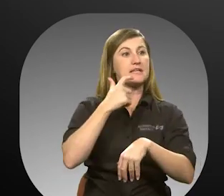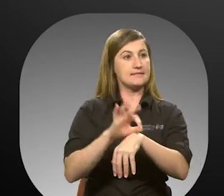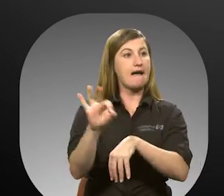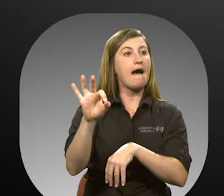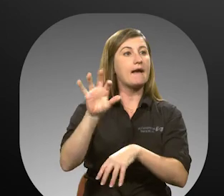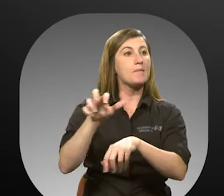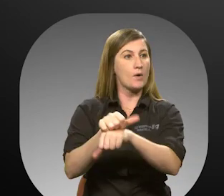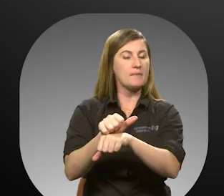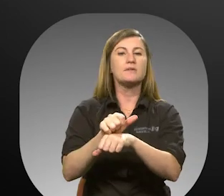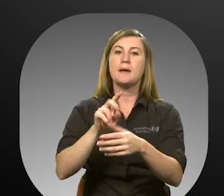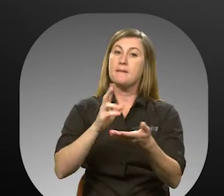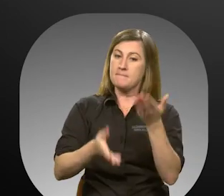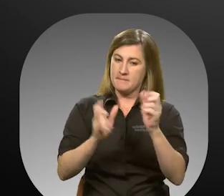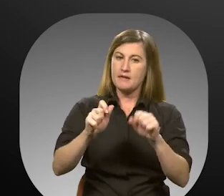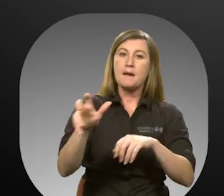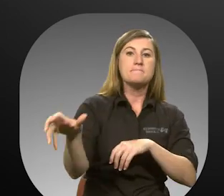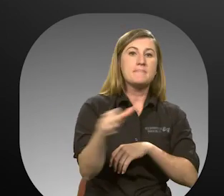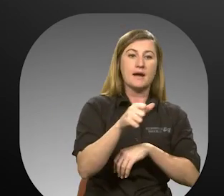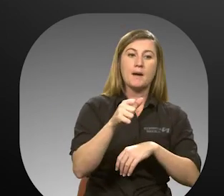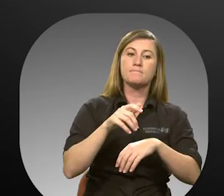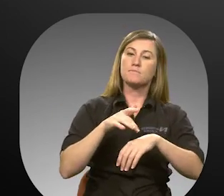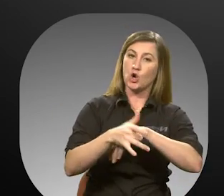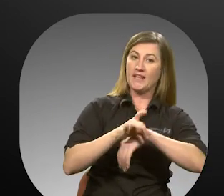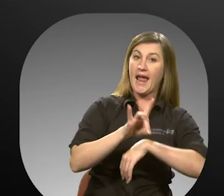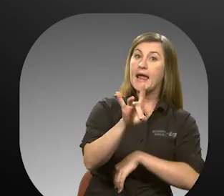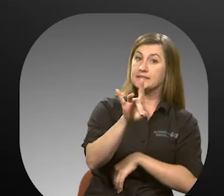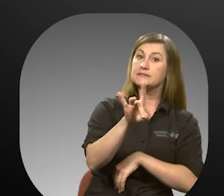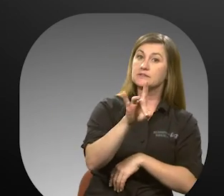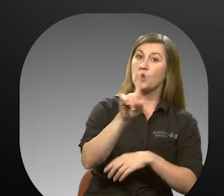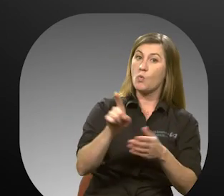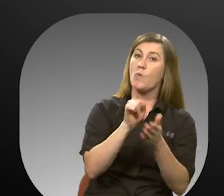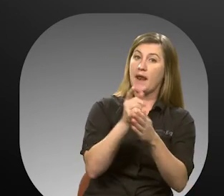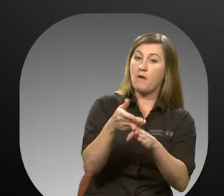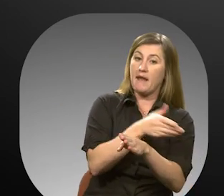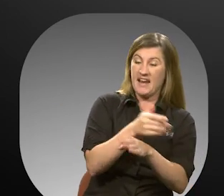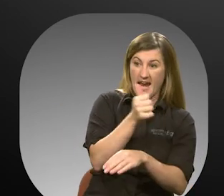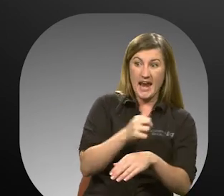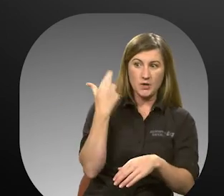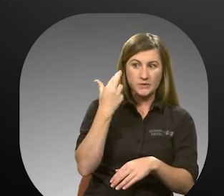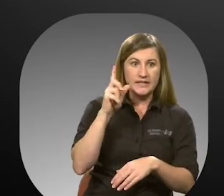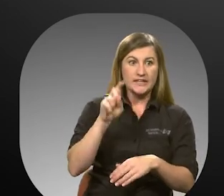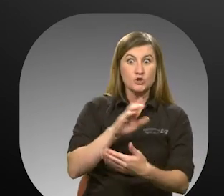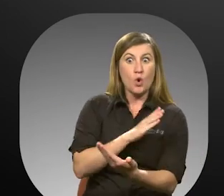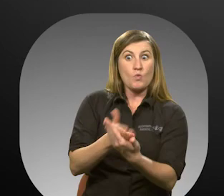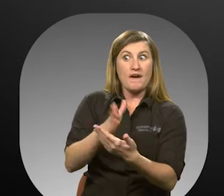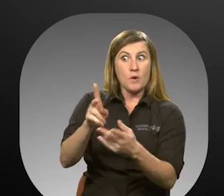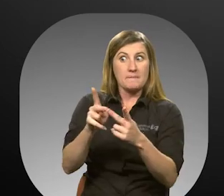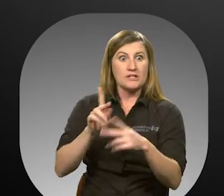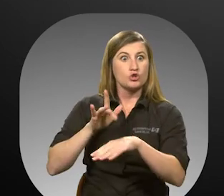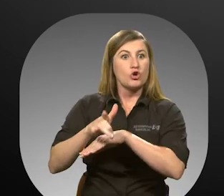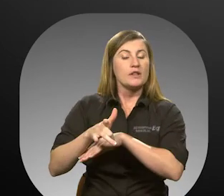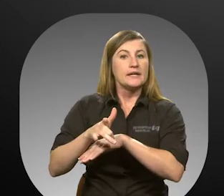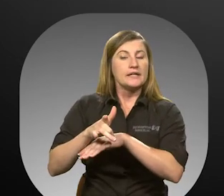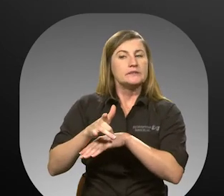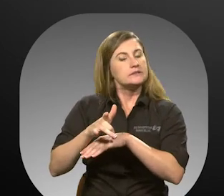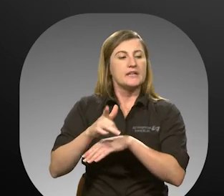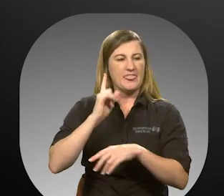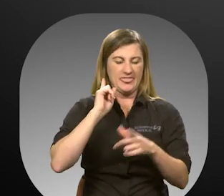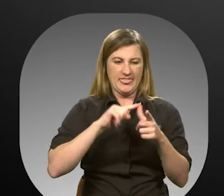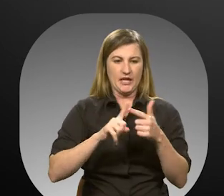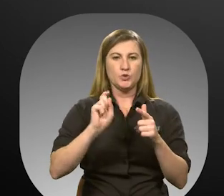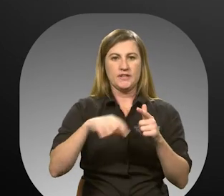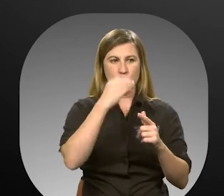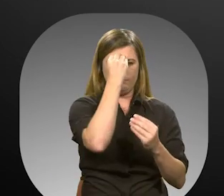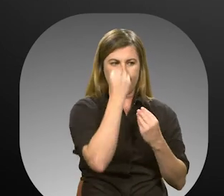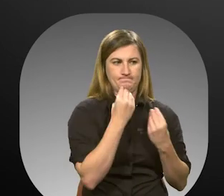a.m. appointment, you may be picked up as early as 8 a.m. If for any reason you need to arrive earlier than the appointment time, then your